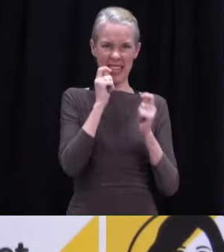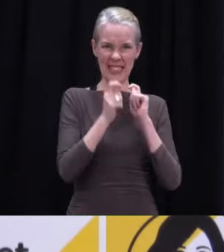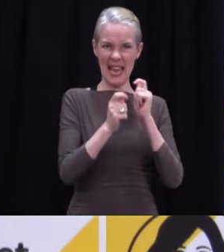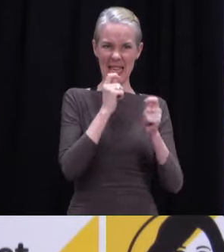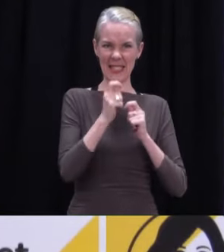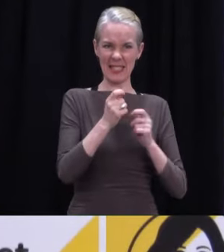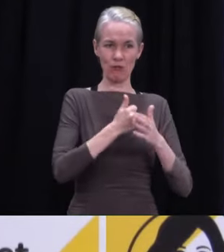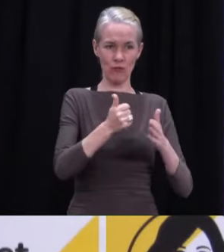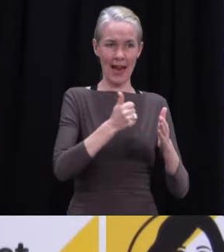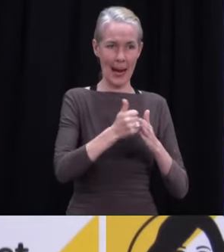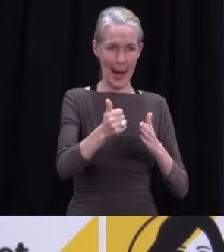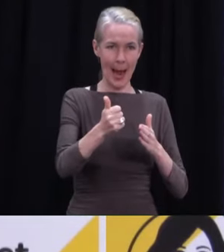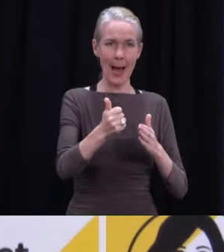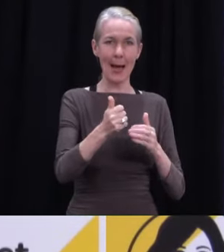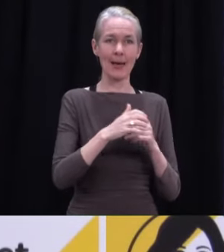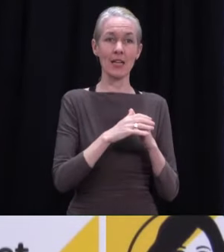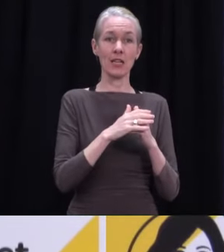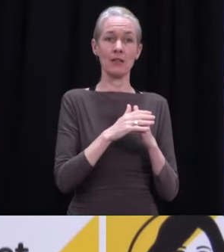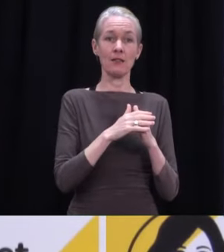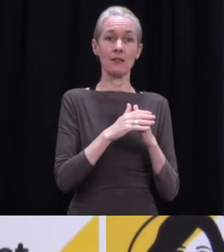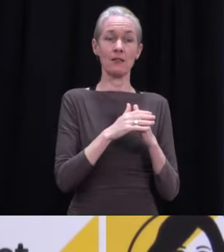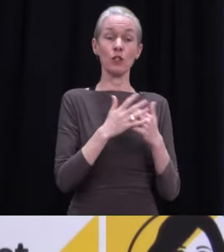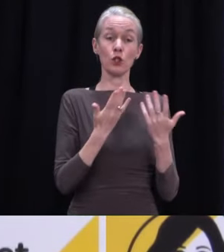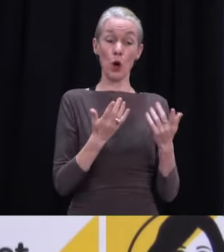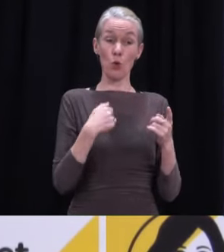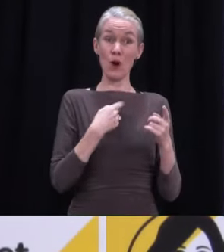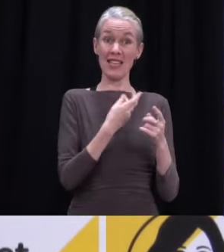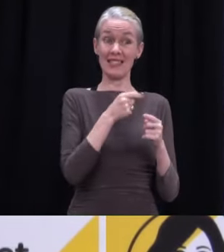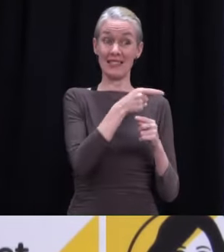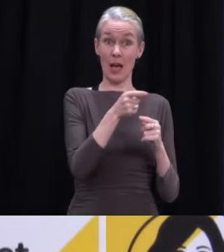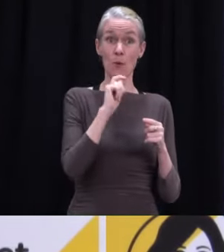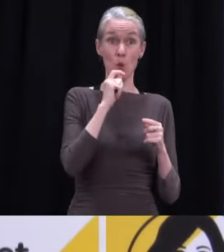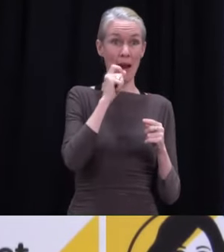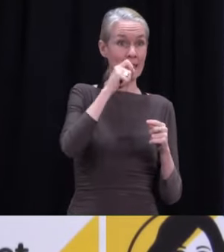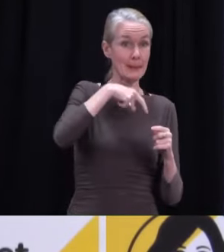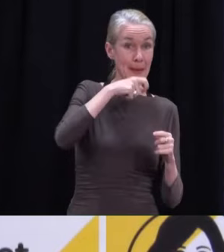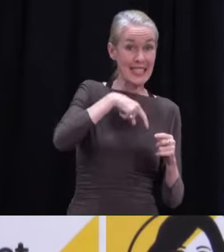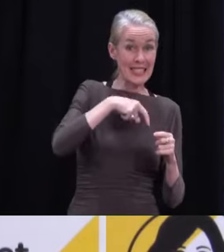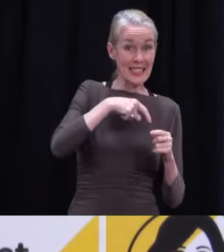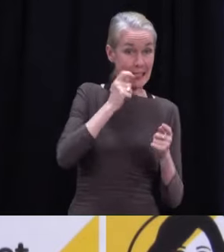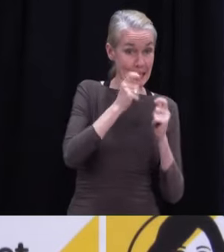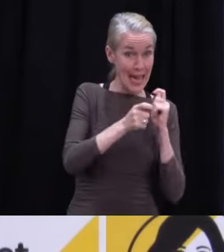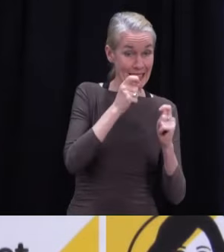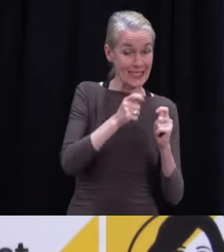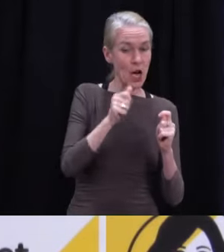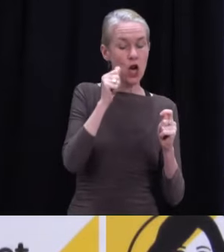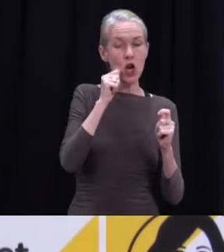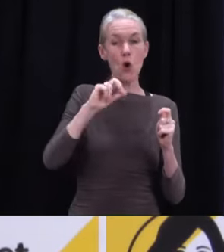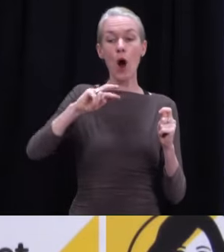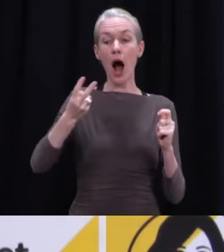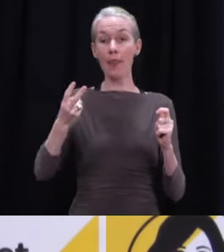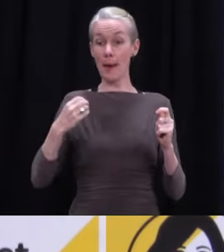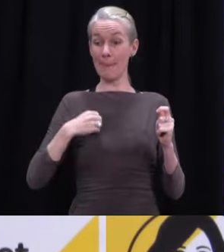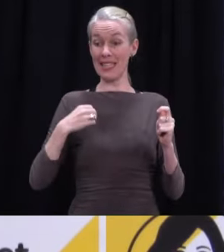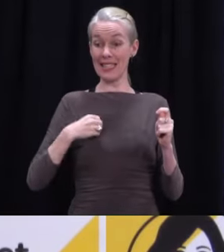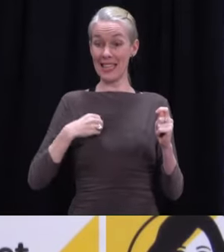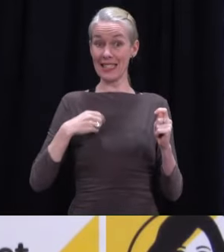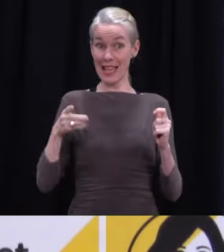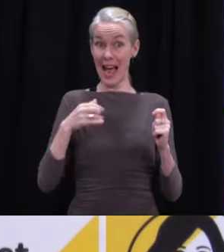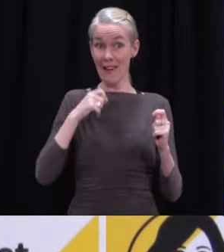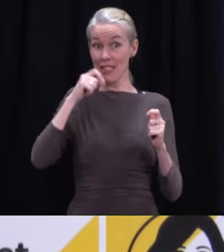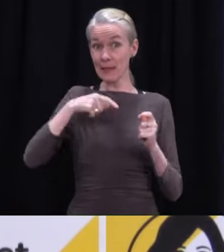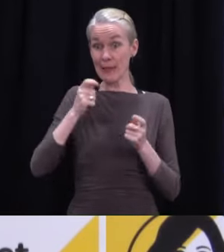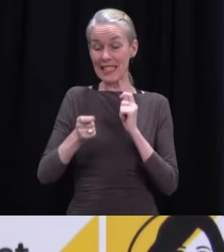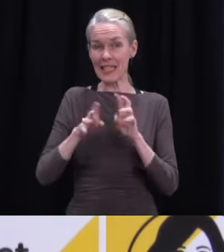airports around the country. There are other employers who are doing their own saliva testing. know Air New Zealand, Fisher and